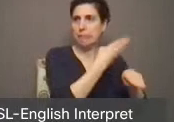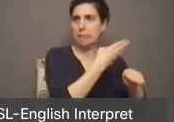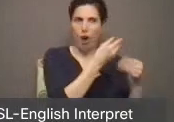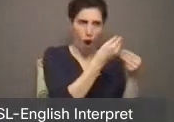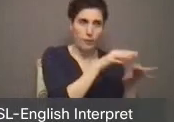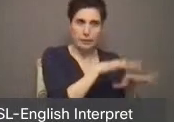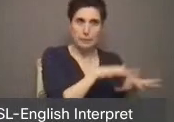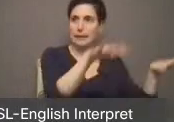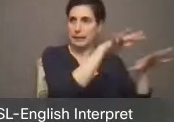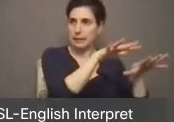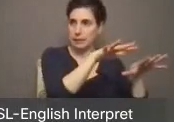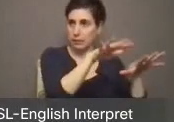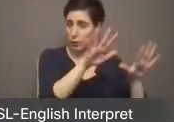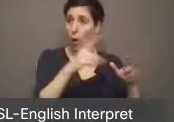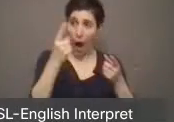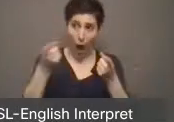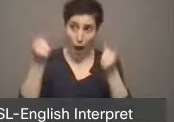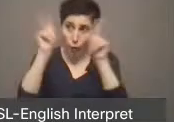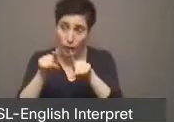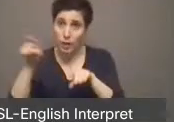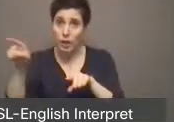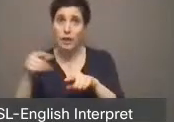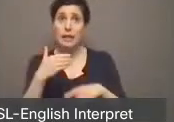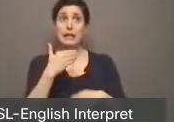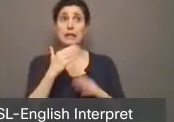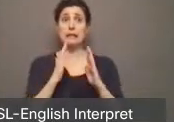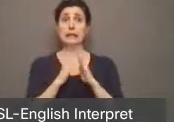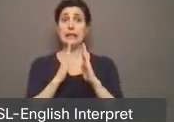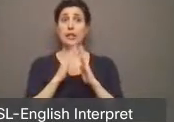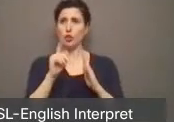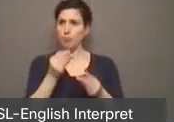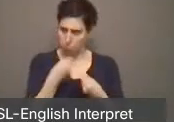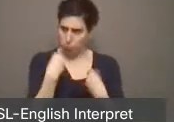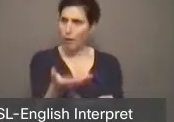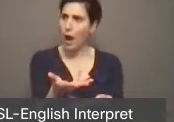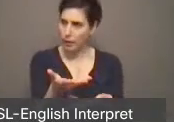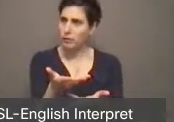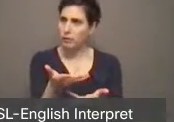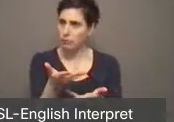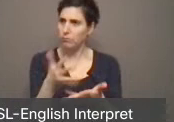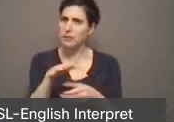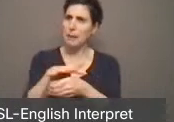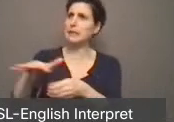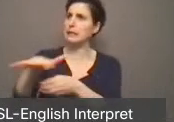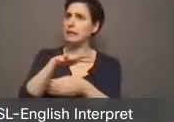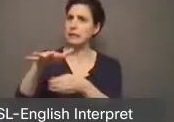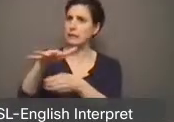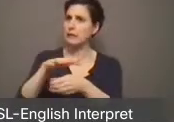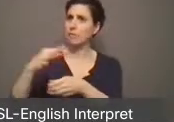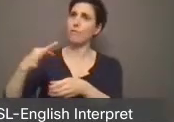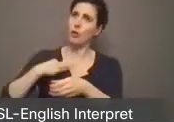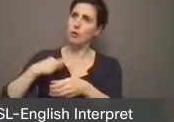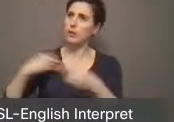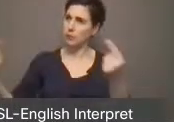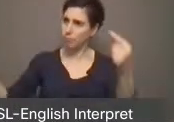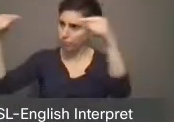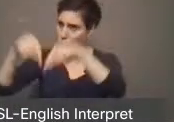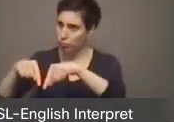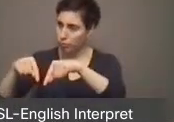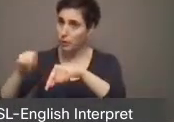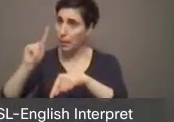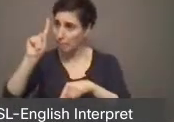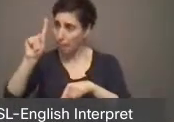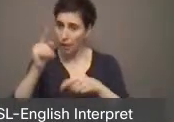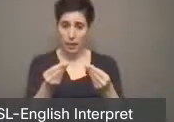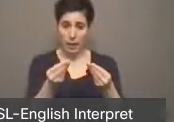provide the spaces that you're talking about here. We are never. Going to get there. If we expect to get 250 million from the sale of the